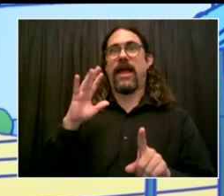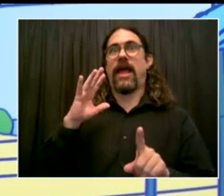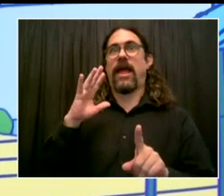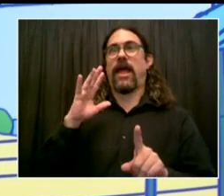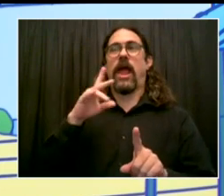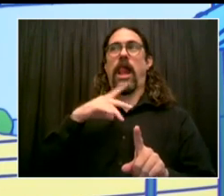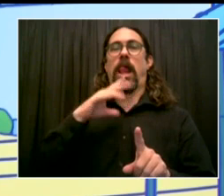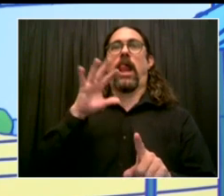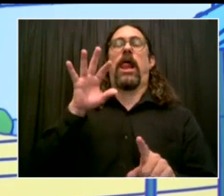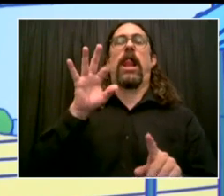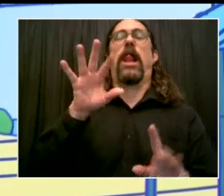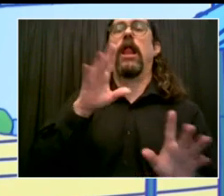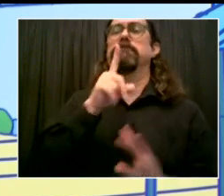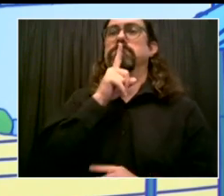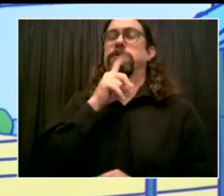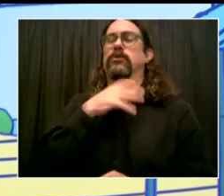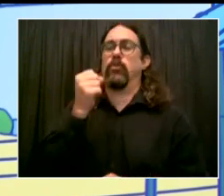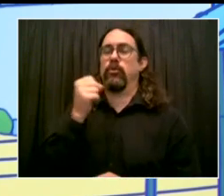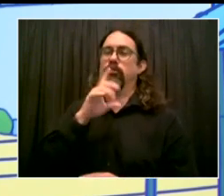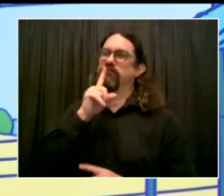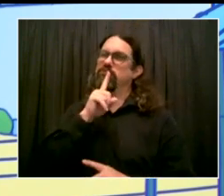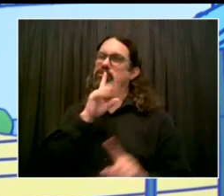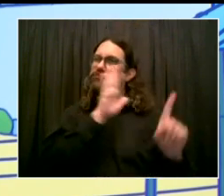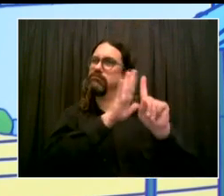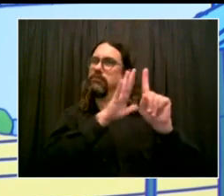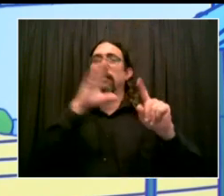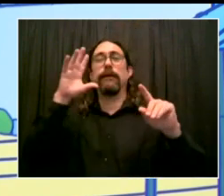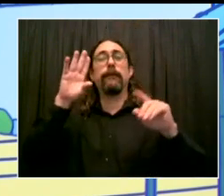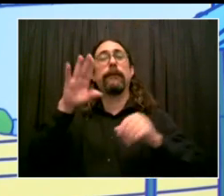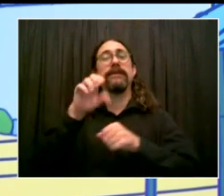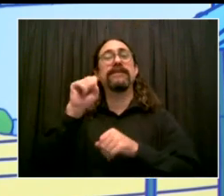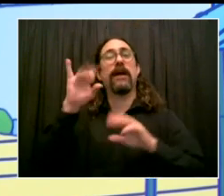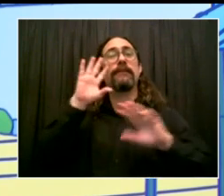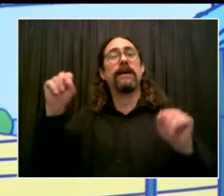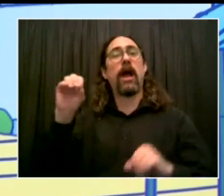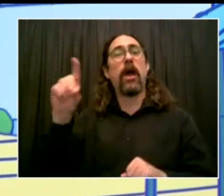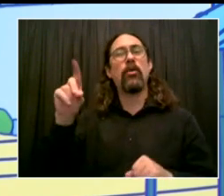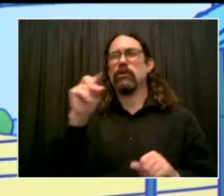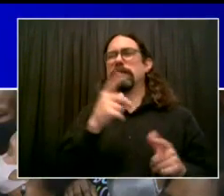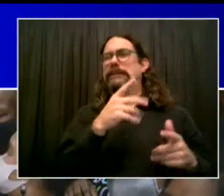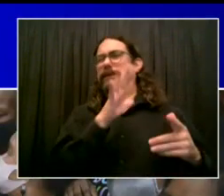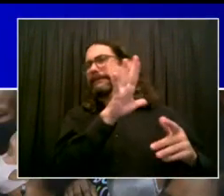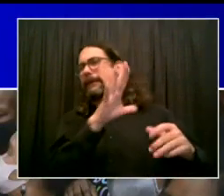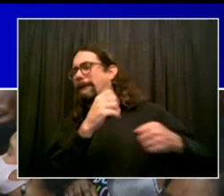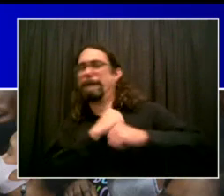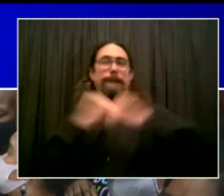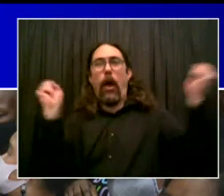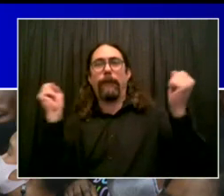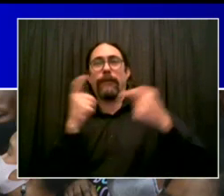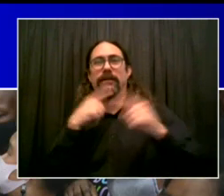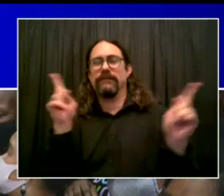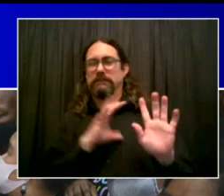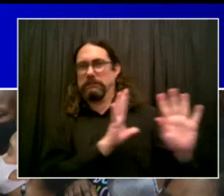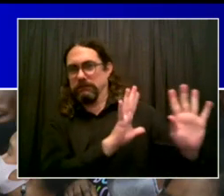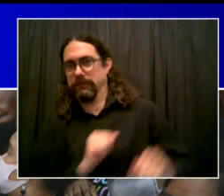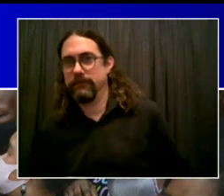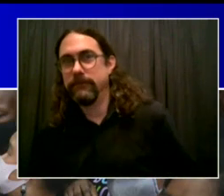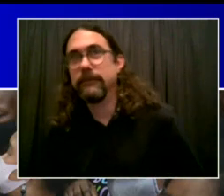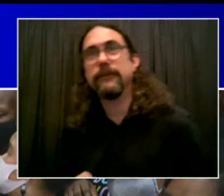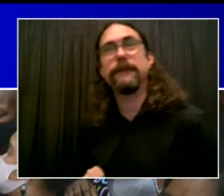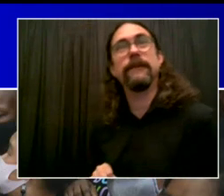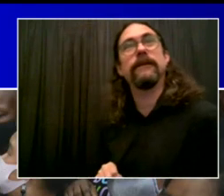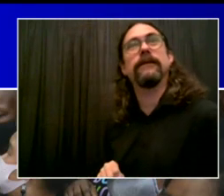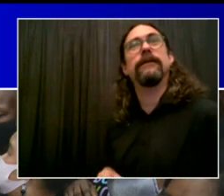rights of working people and particularly working women. signed a major piece of legislation to protect domestic workers. Staten Island's own Council Member Debbie